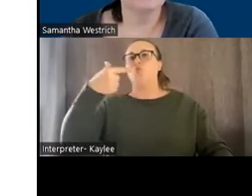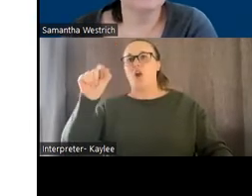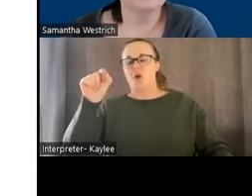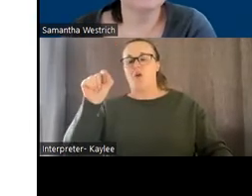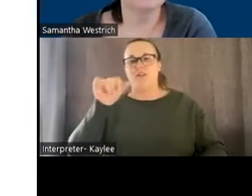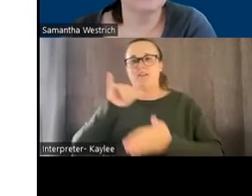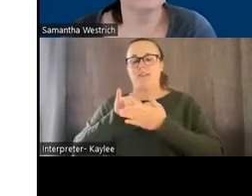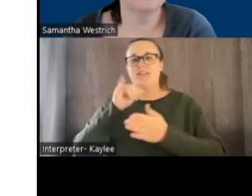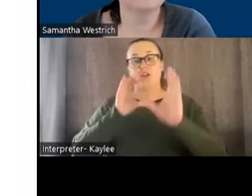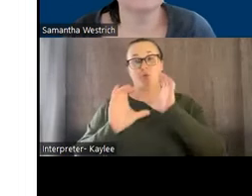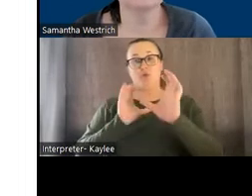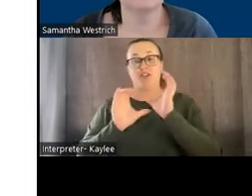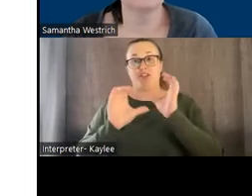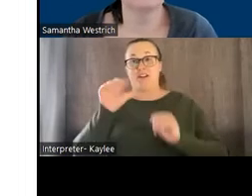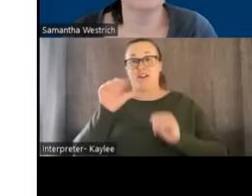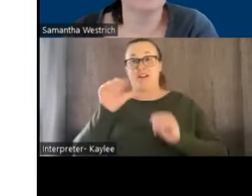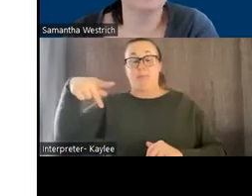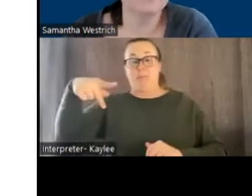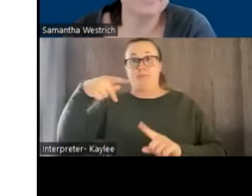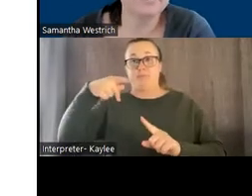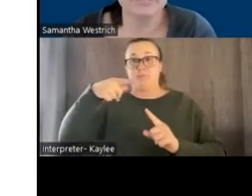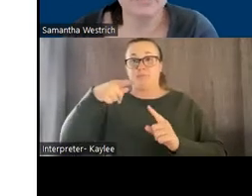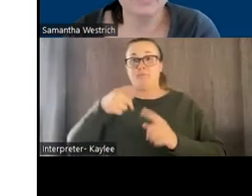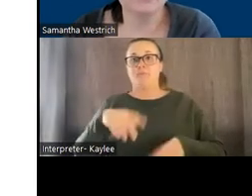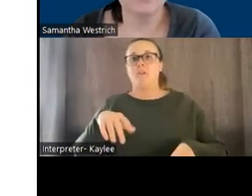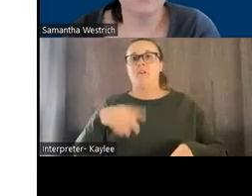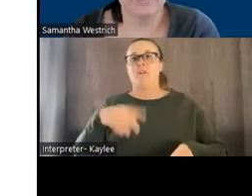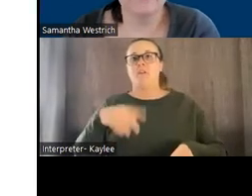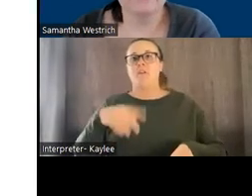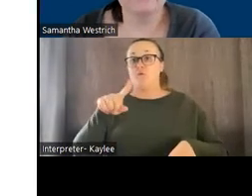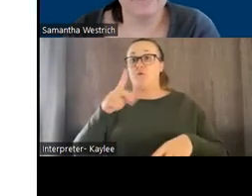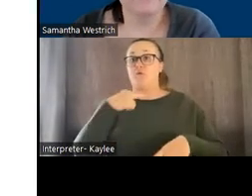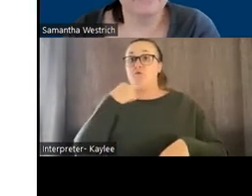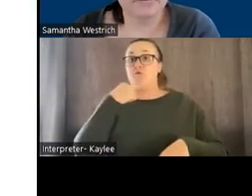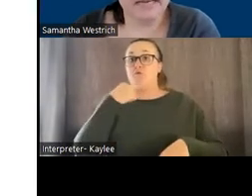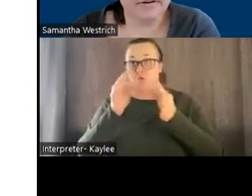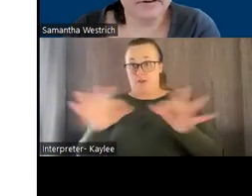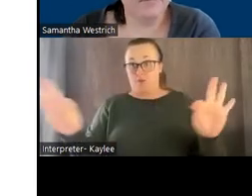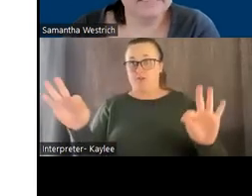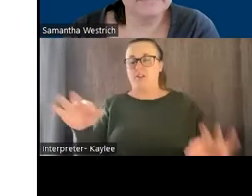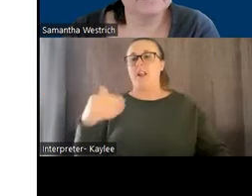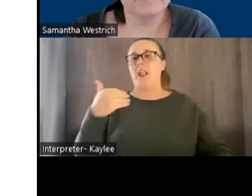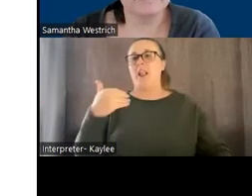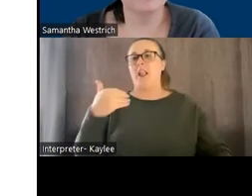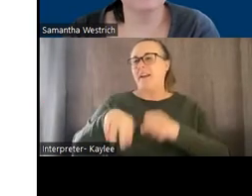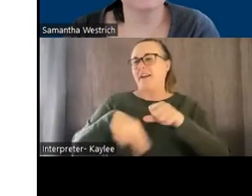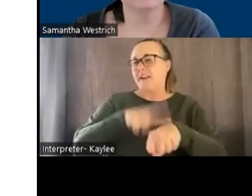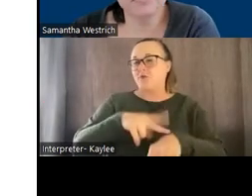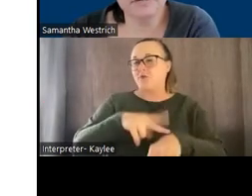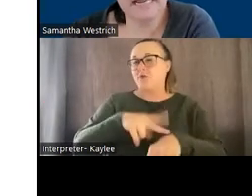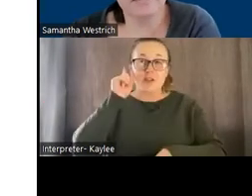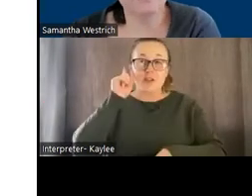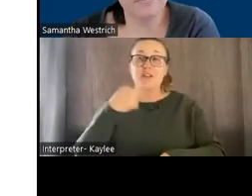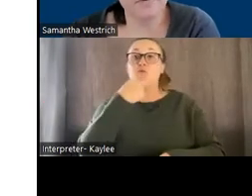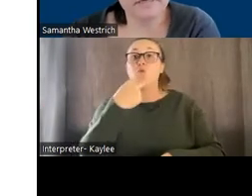assistance with using verbal language. So it does have natural sounding voices and it includes